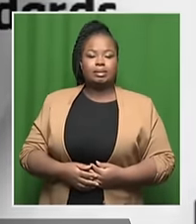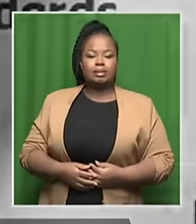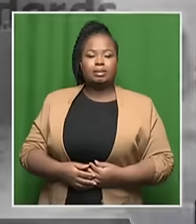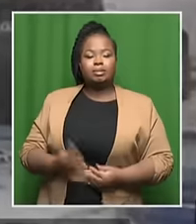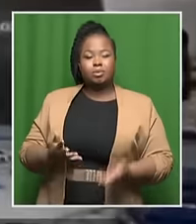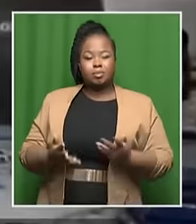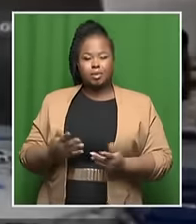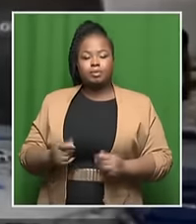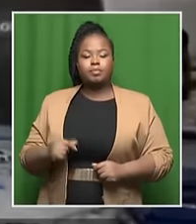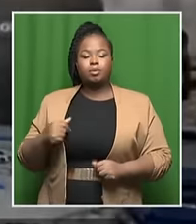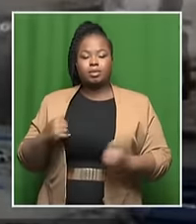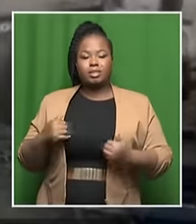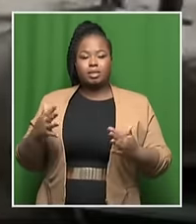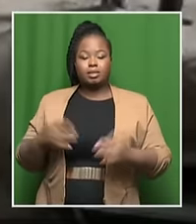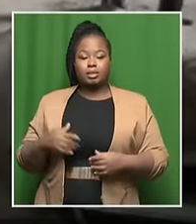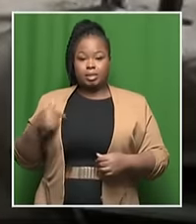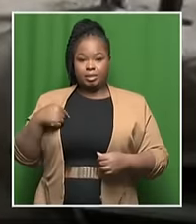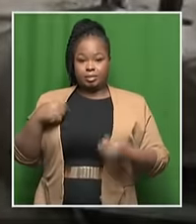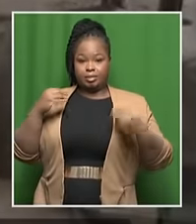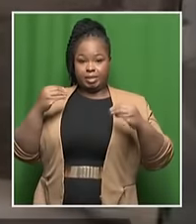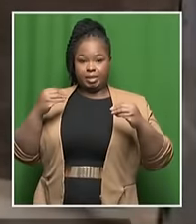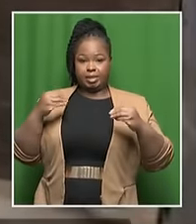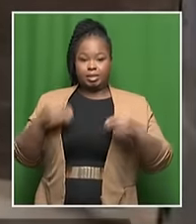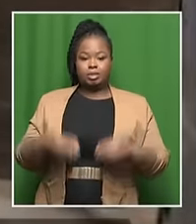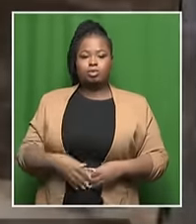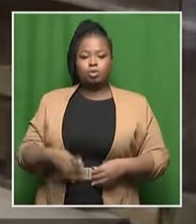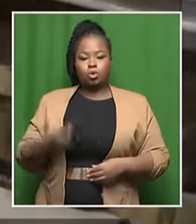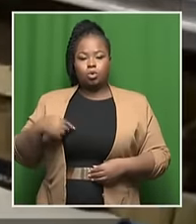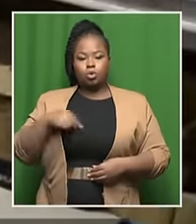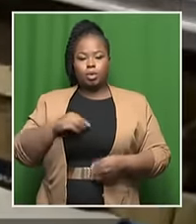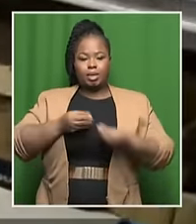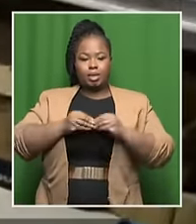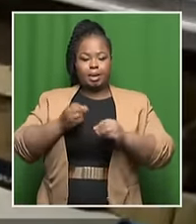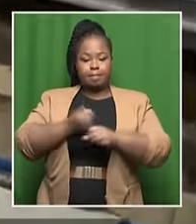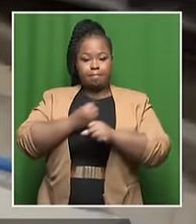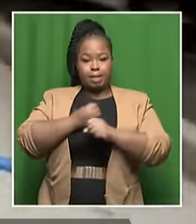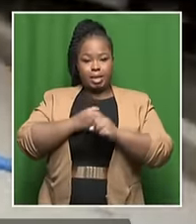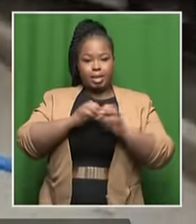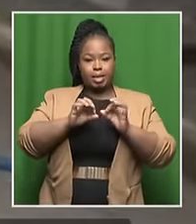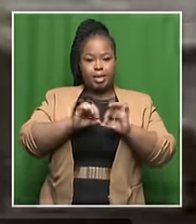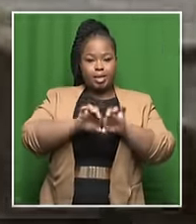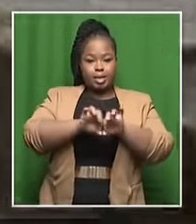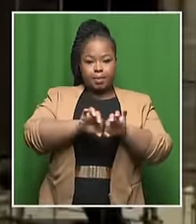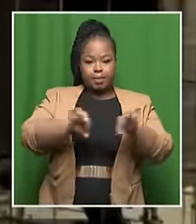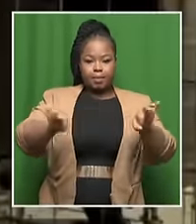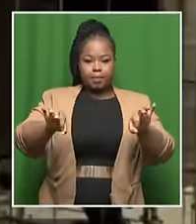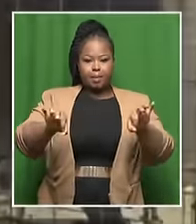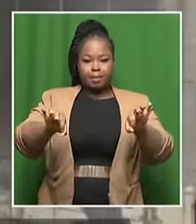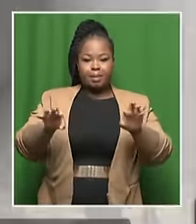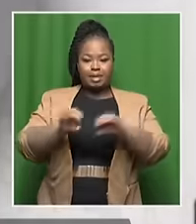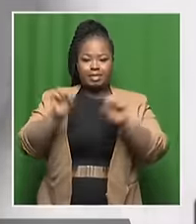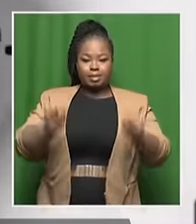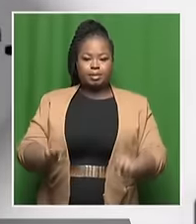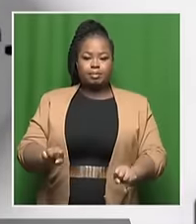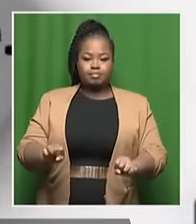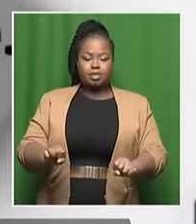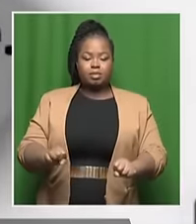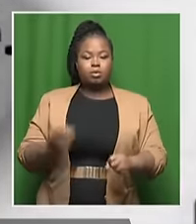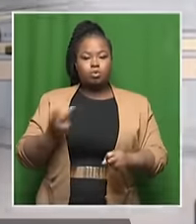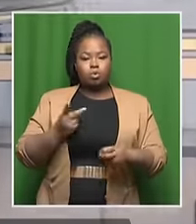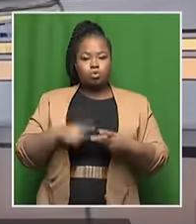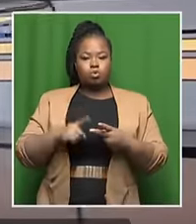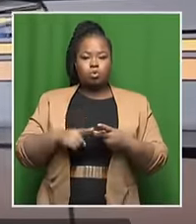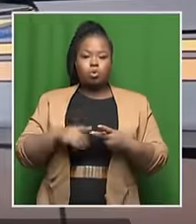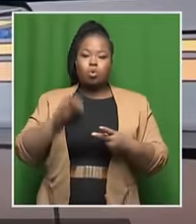maybe let me start at a high level. As a business, we are a manufacturer of piping and piping systems. We also make